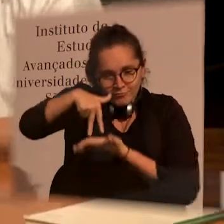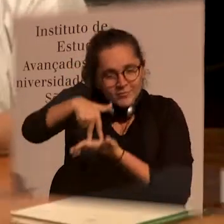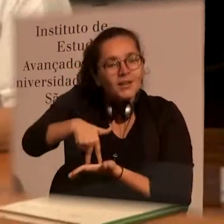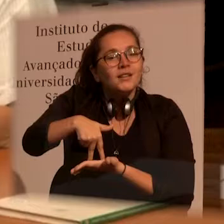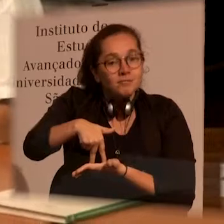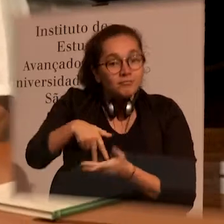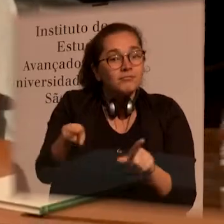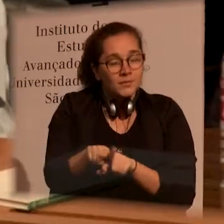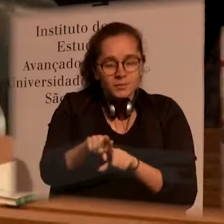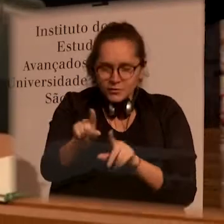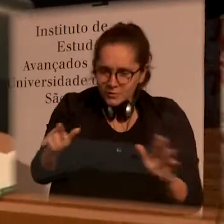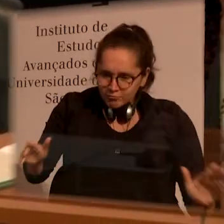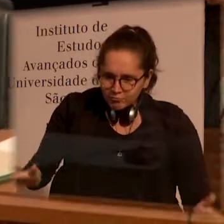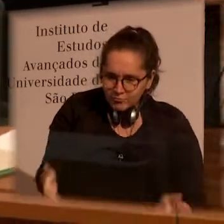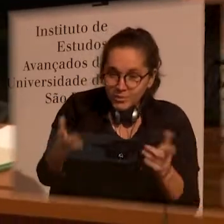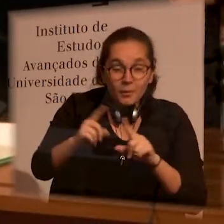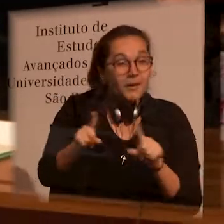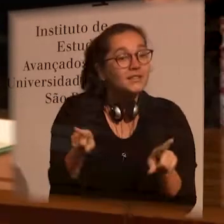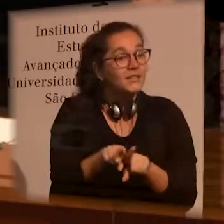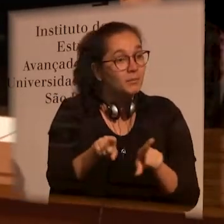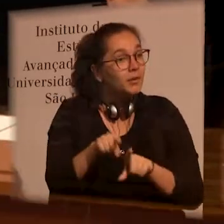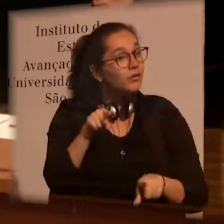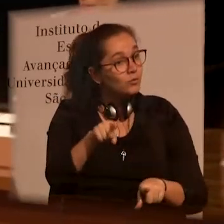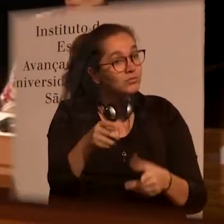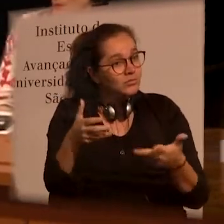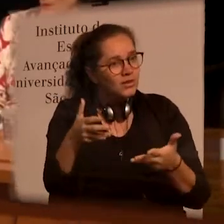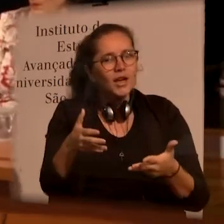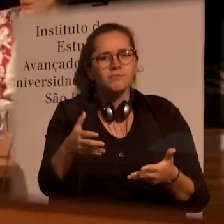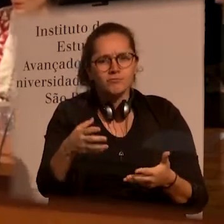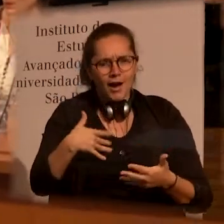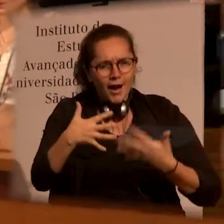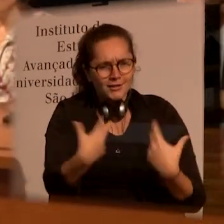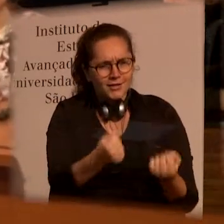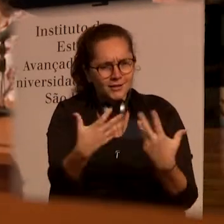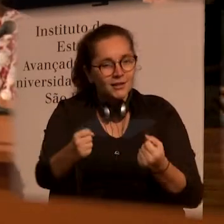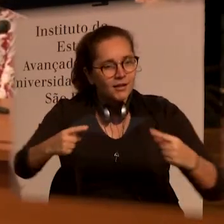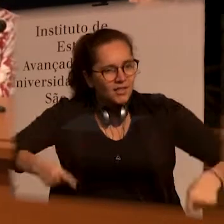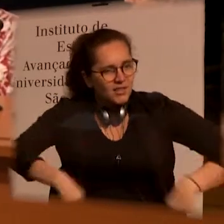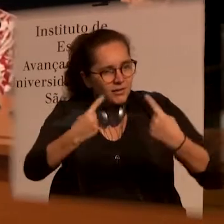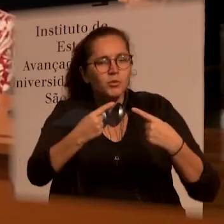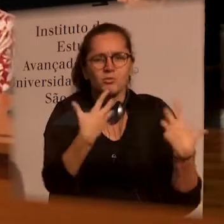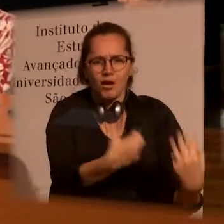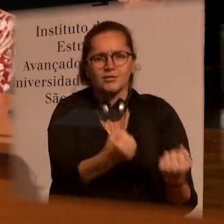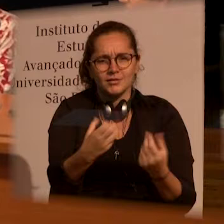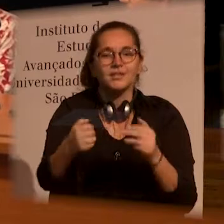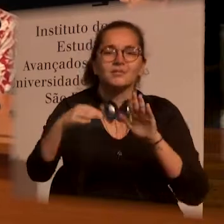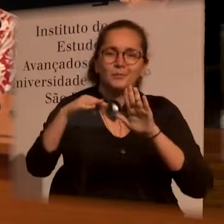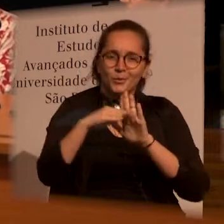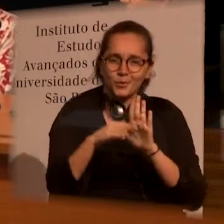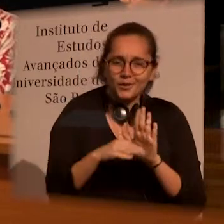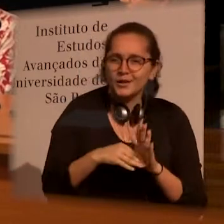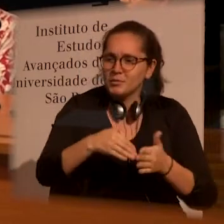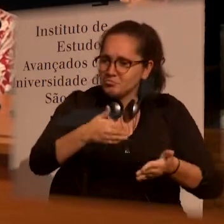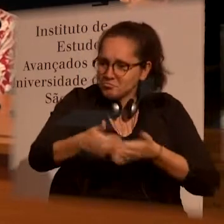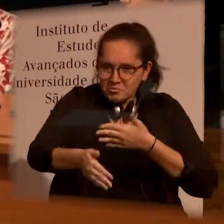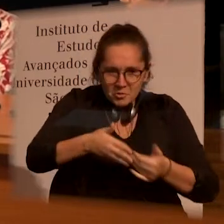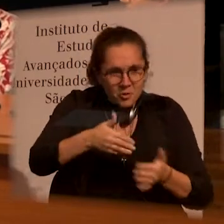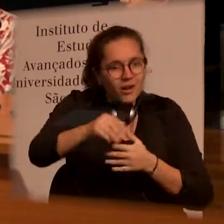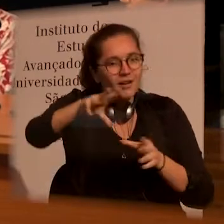presence here, and for your energy in housing and hosting this new